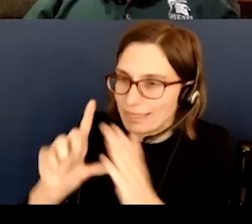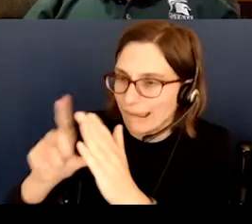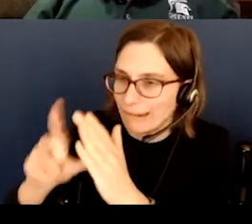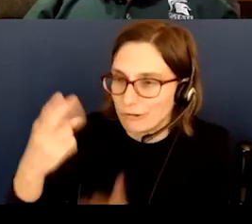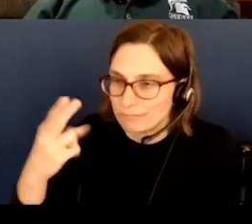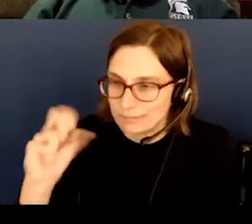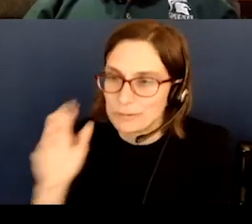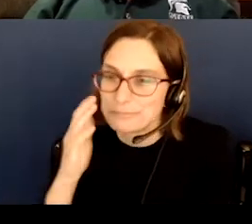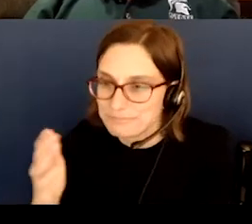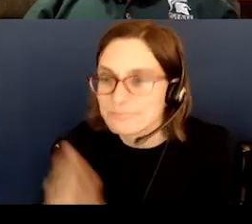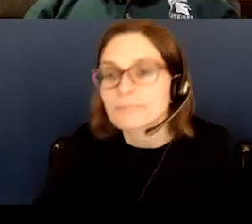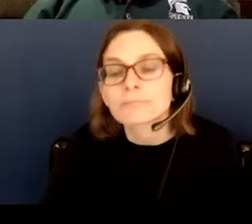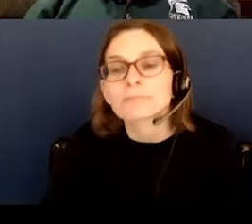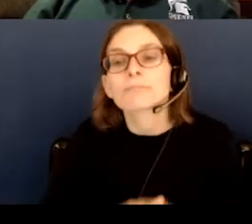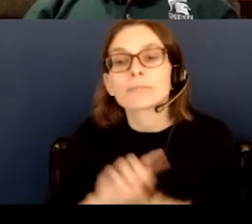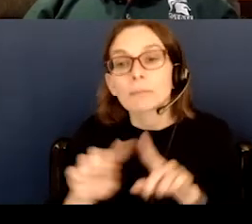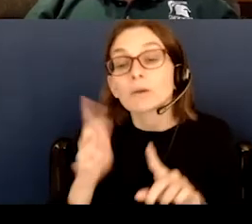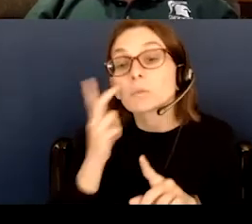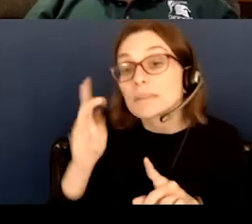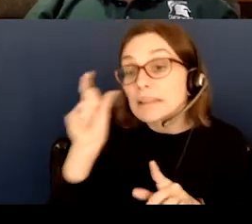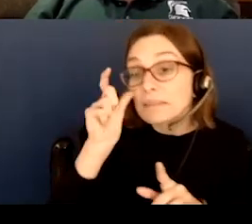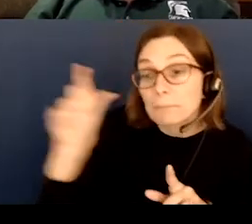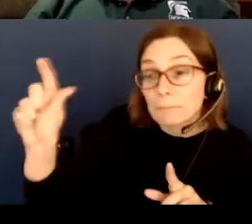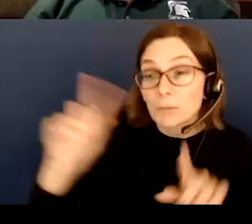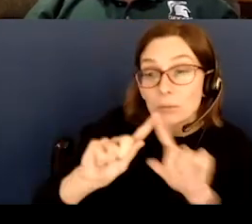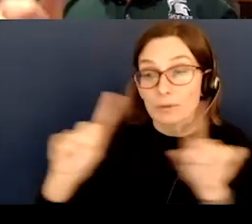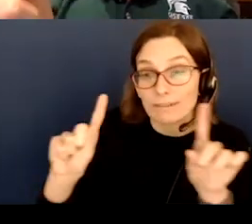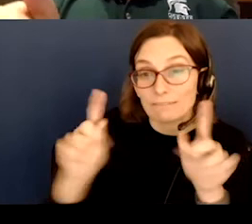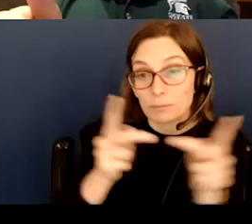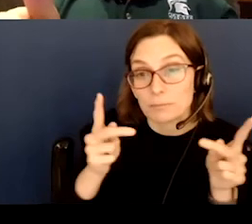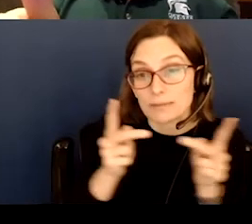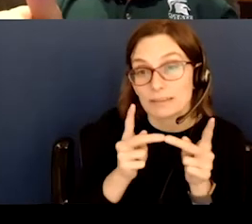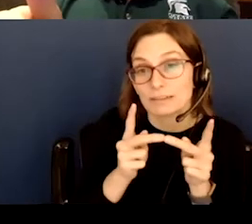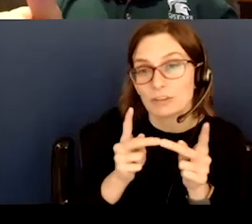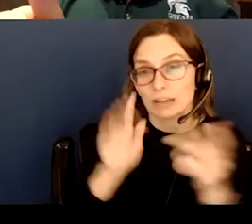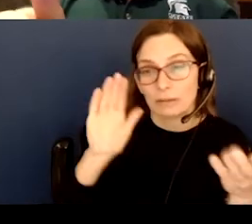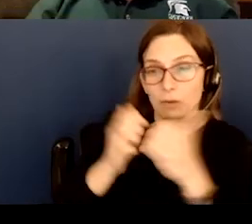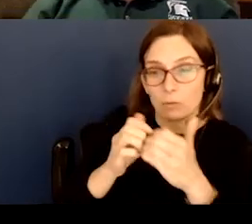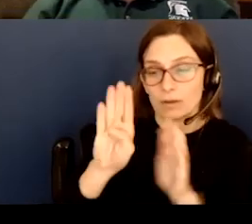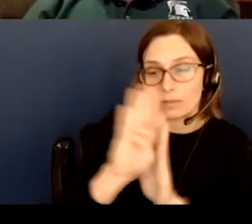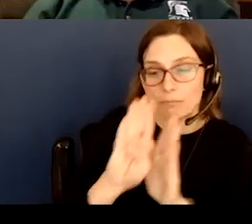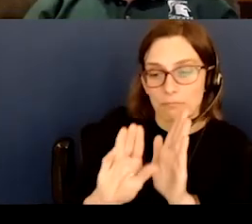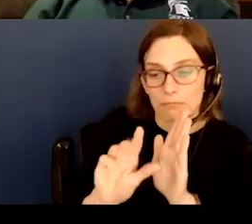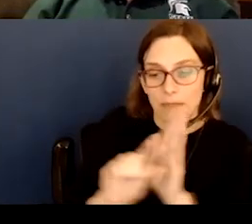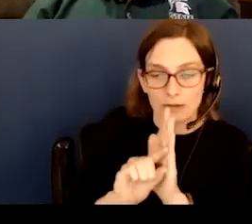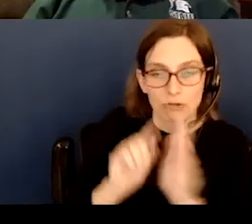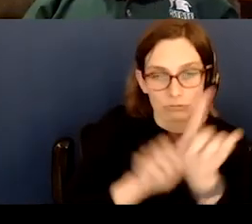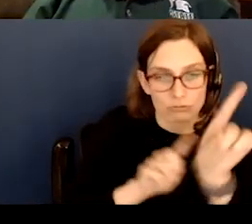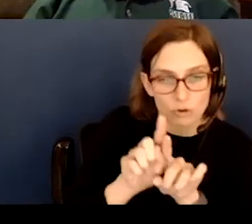you'll see is you'll see the moon in a different position relative to the background stars, just like you see your thumb flopping back and forth.